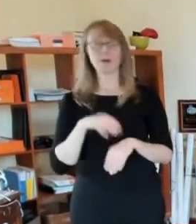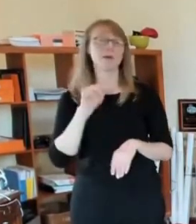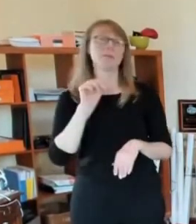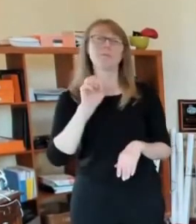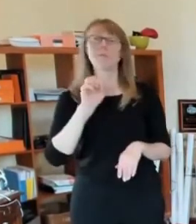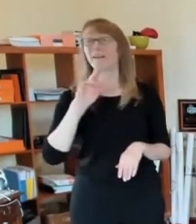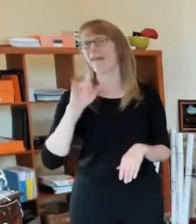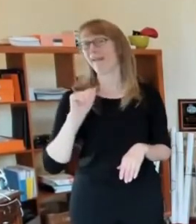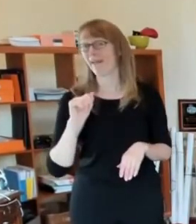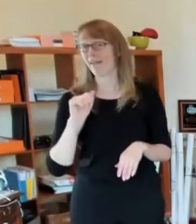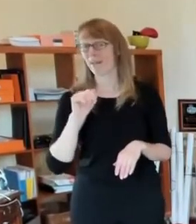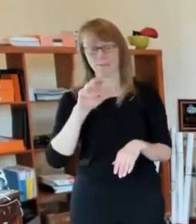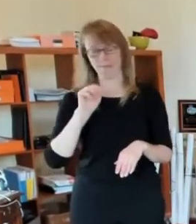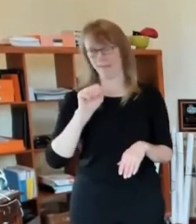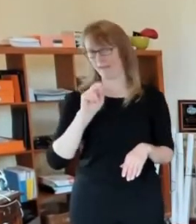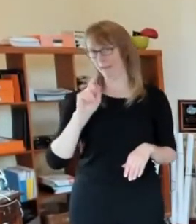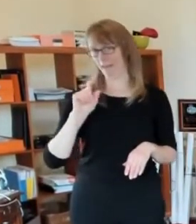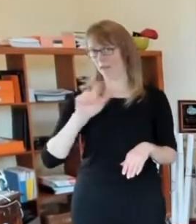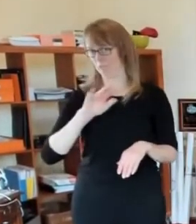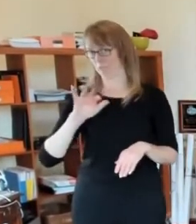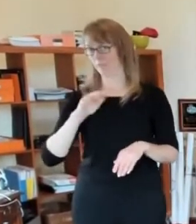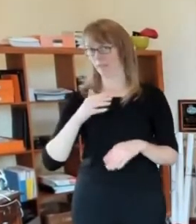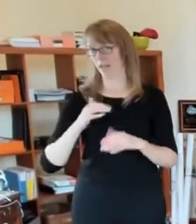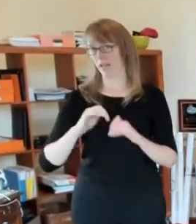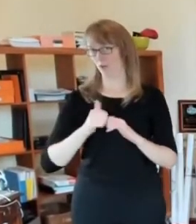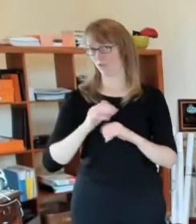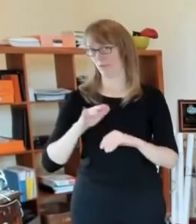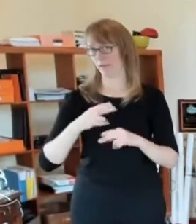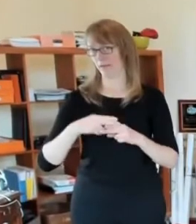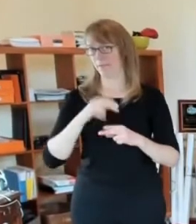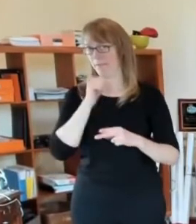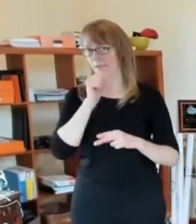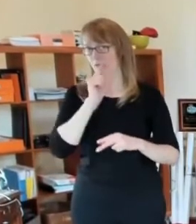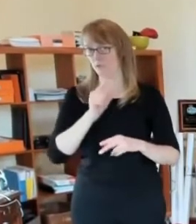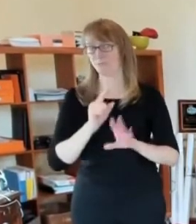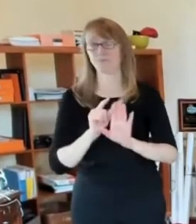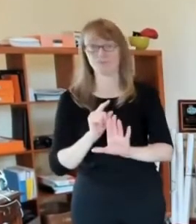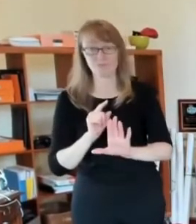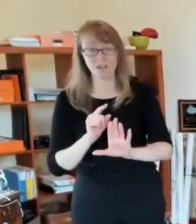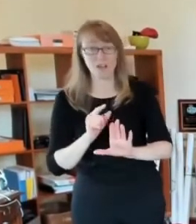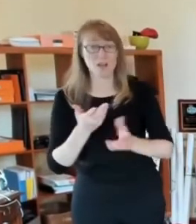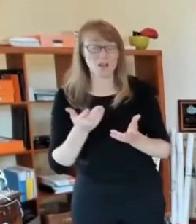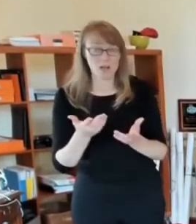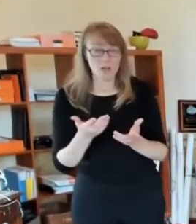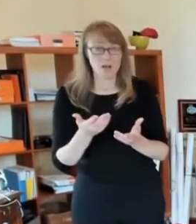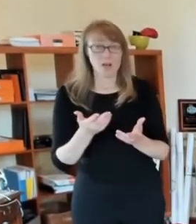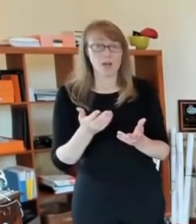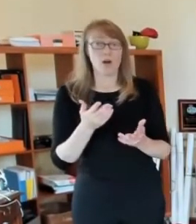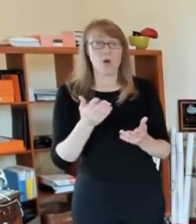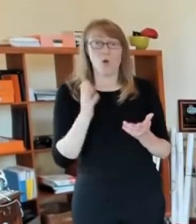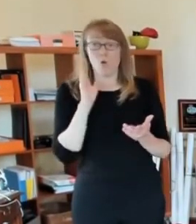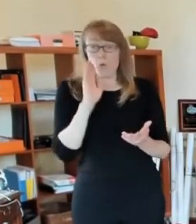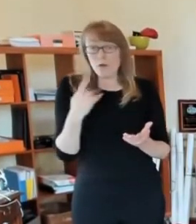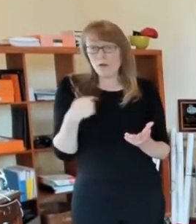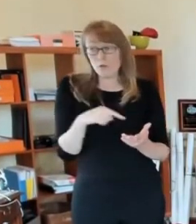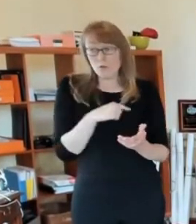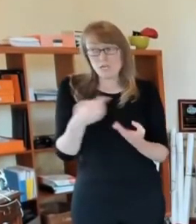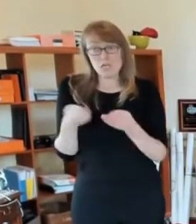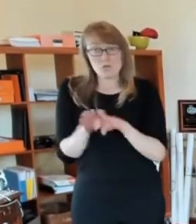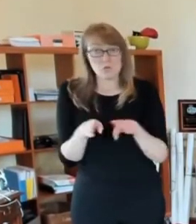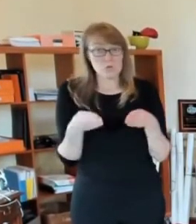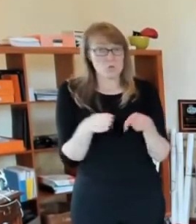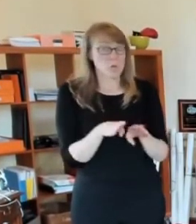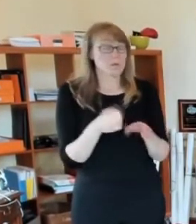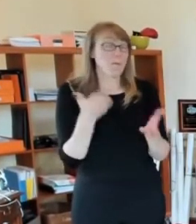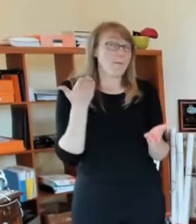it's possible, but we don't want to do that. Let me just say it in that way. We don't know. We don't, we don't want to do that. We know that puts people out of